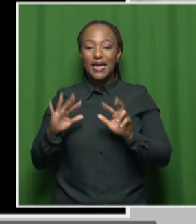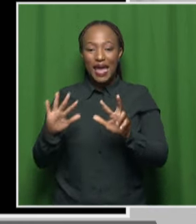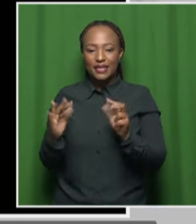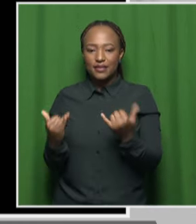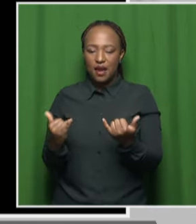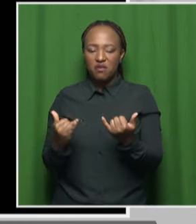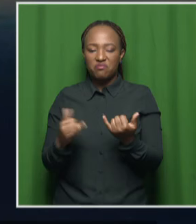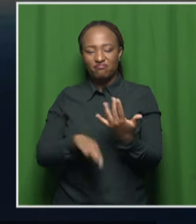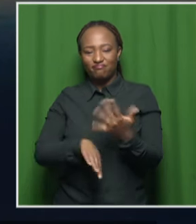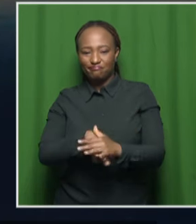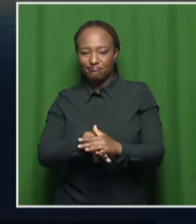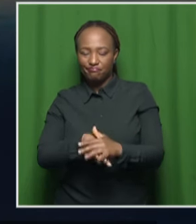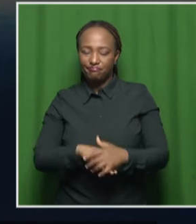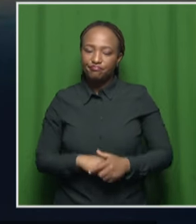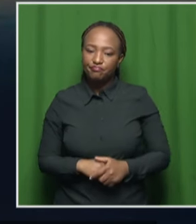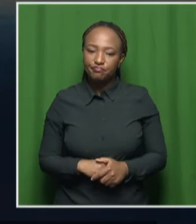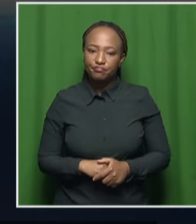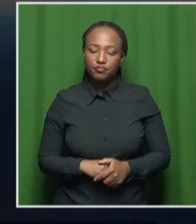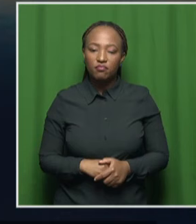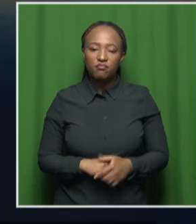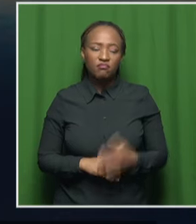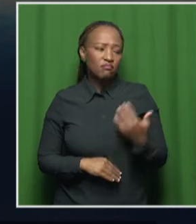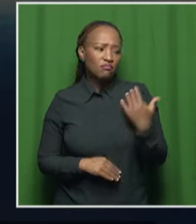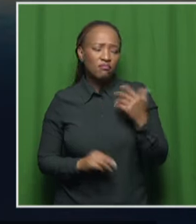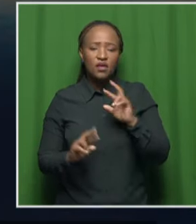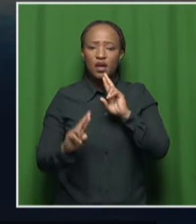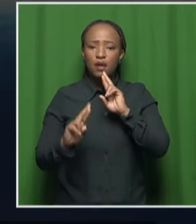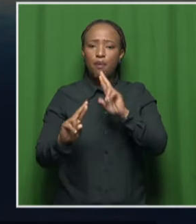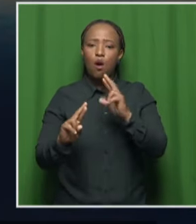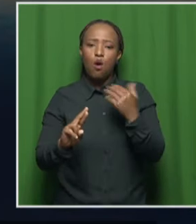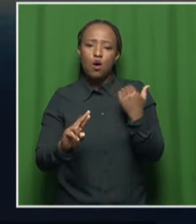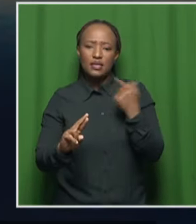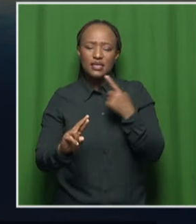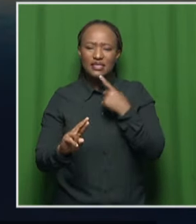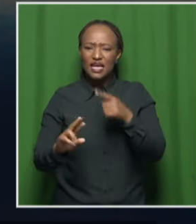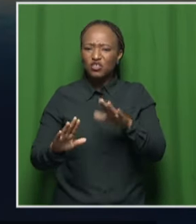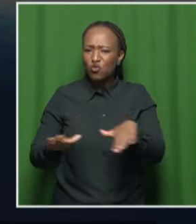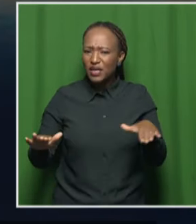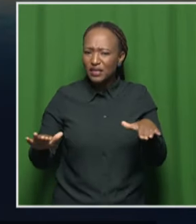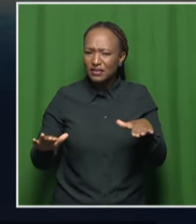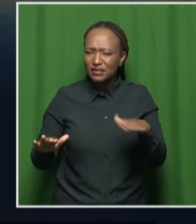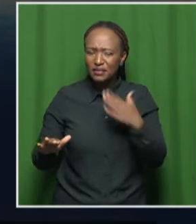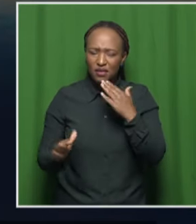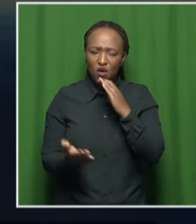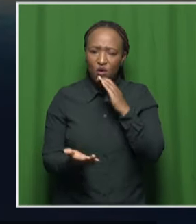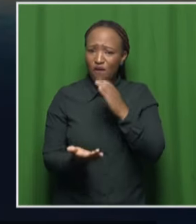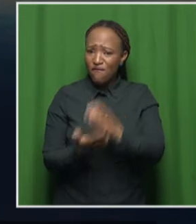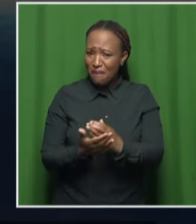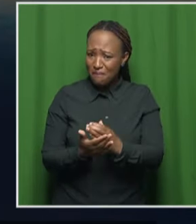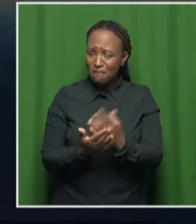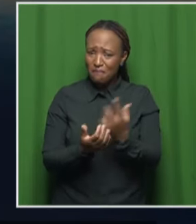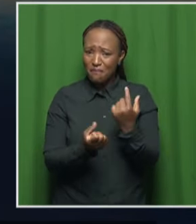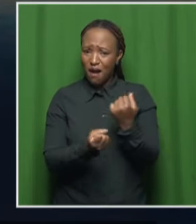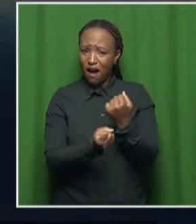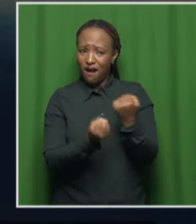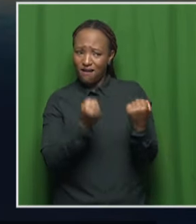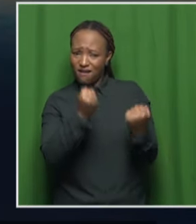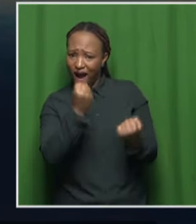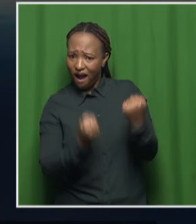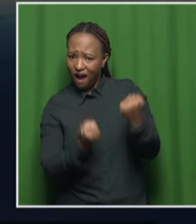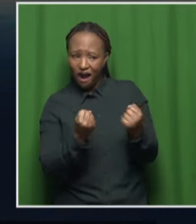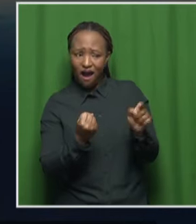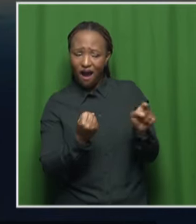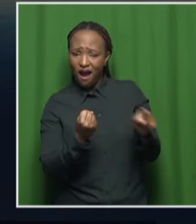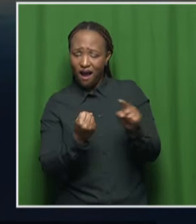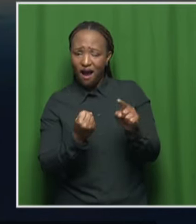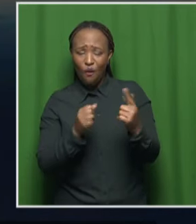So the initial reports did stipulate children. Can you just give us confirmation about the two vehicles that were involved,